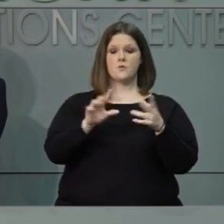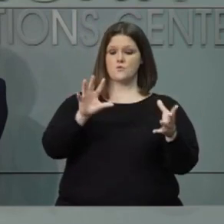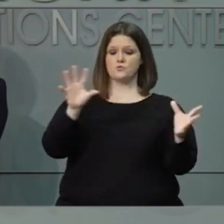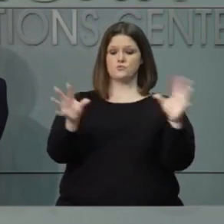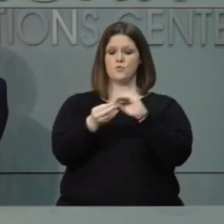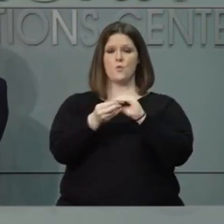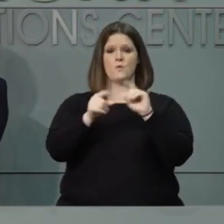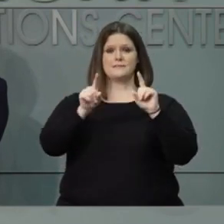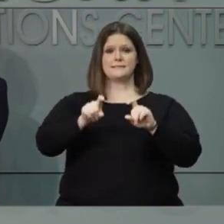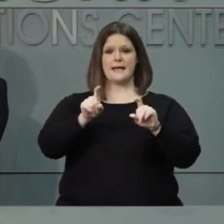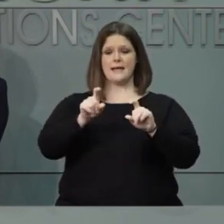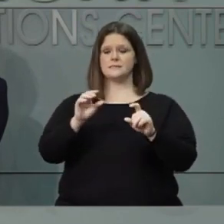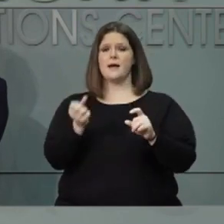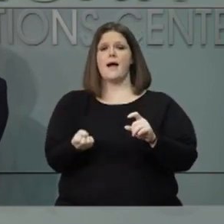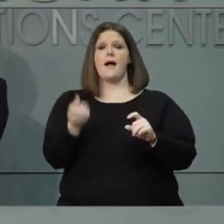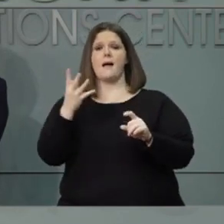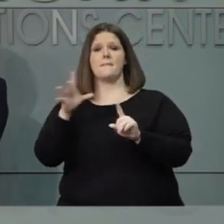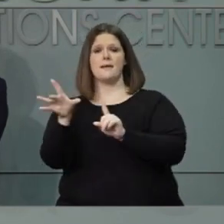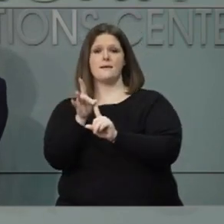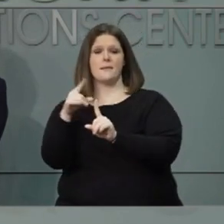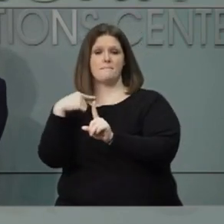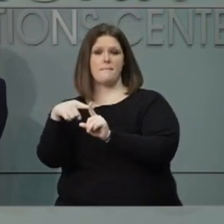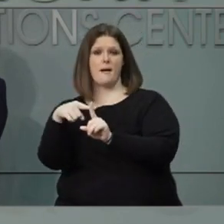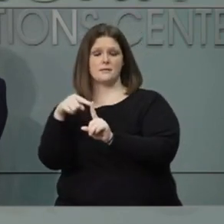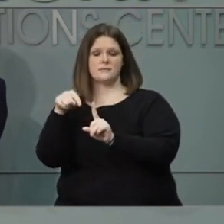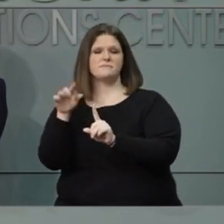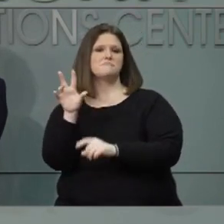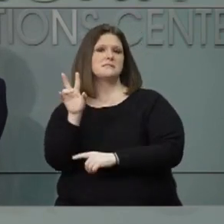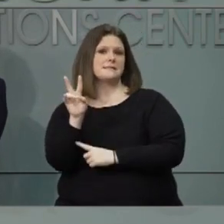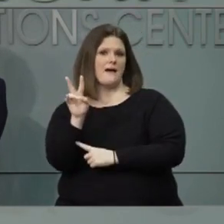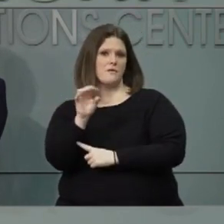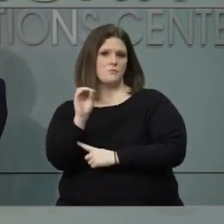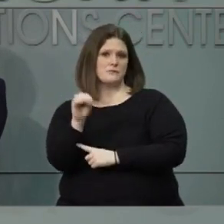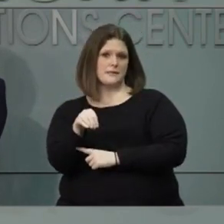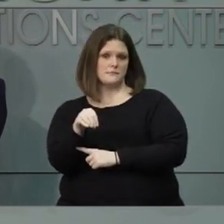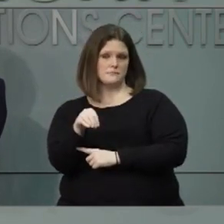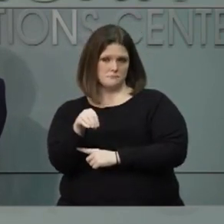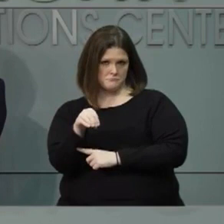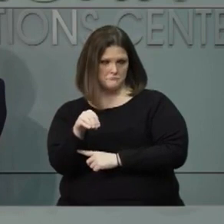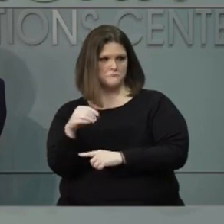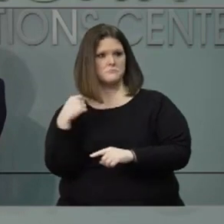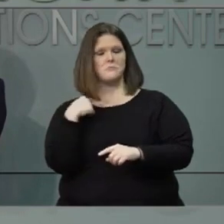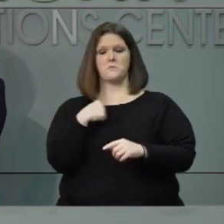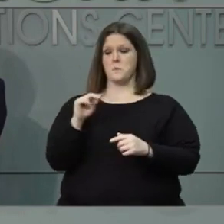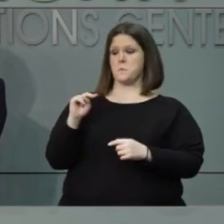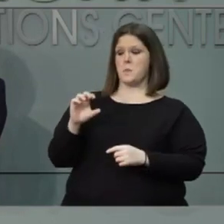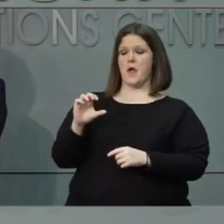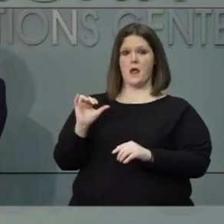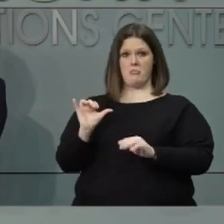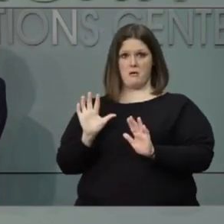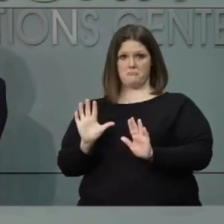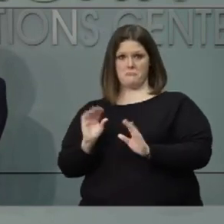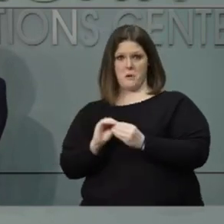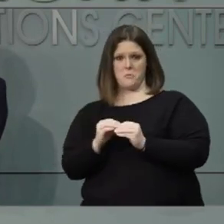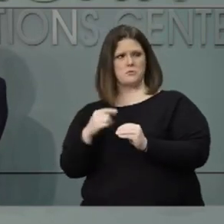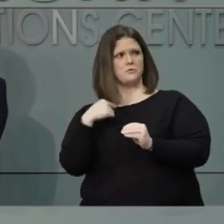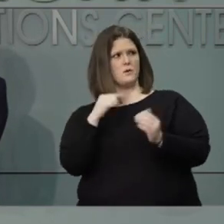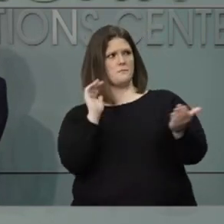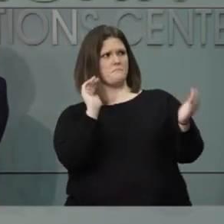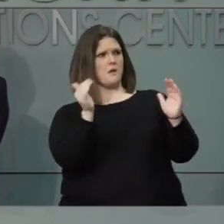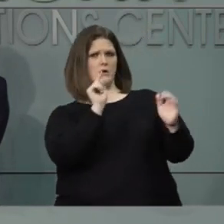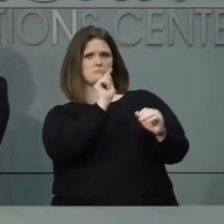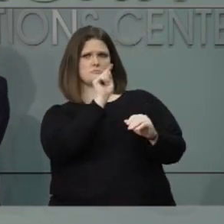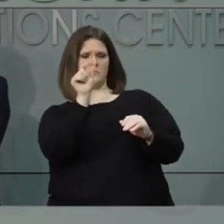seven percent. And we've seen both of these things skyrocket where where other states have don't have hospital capacity